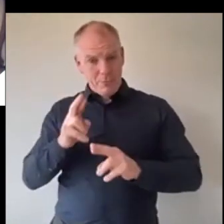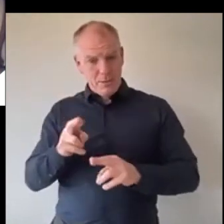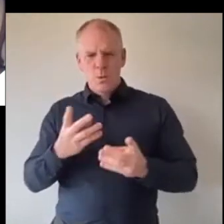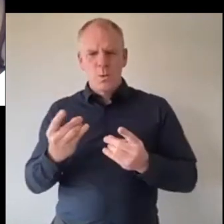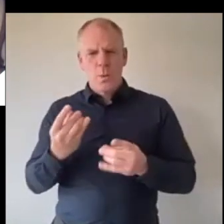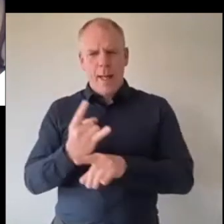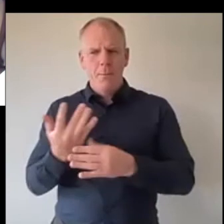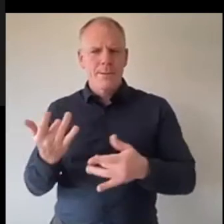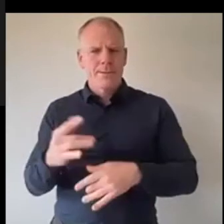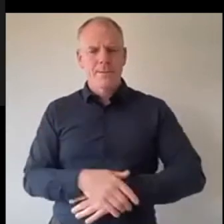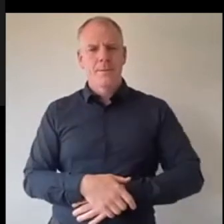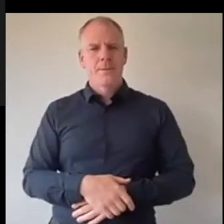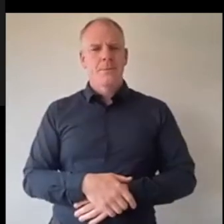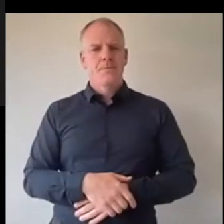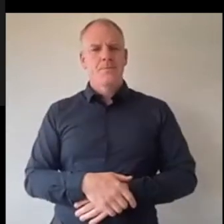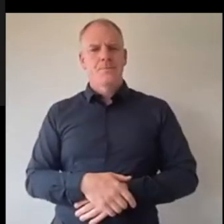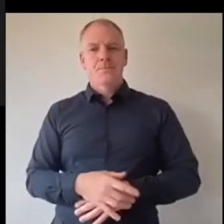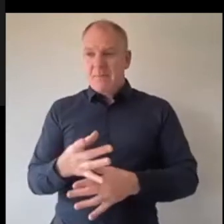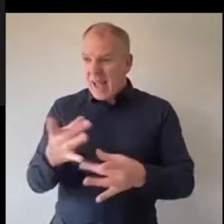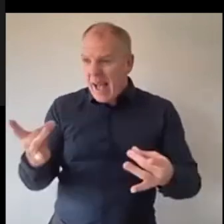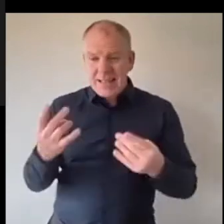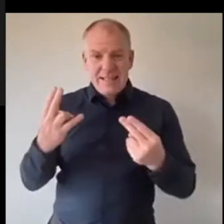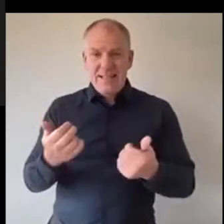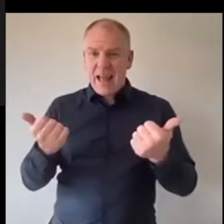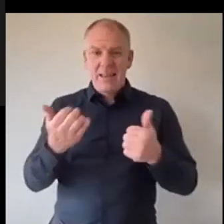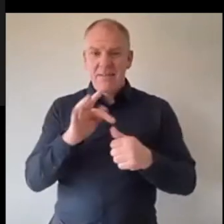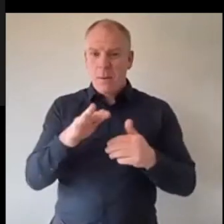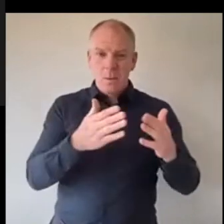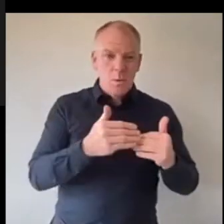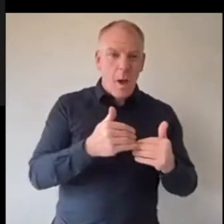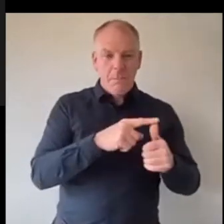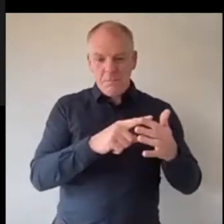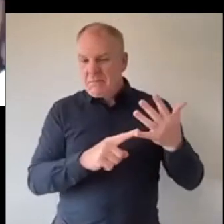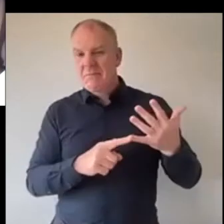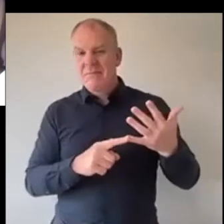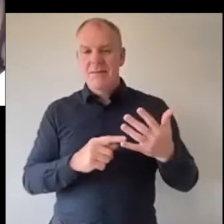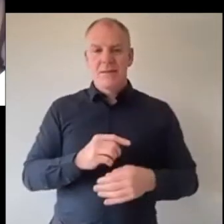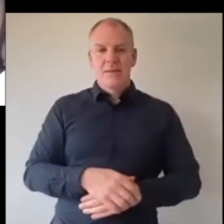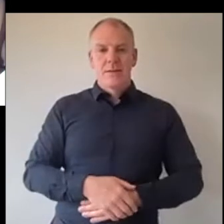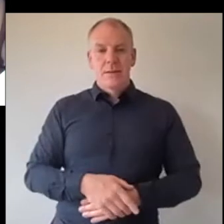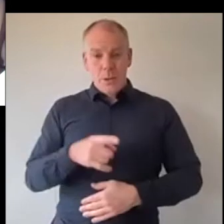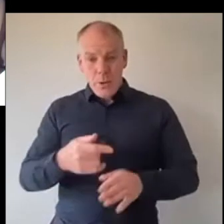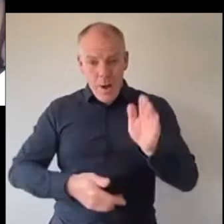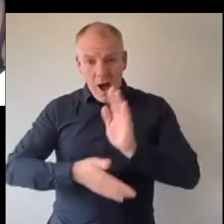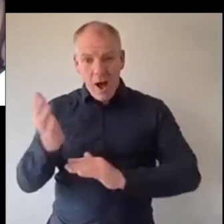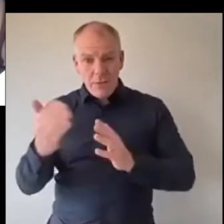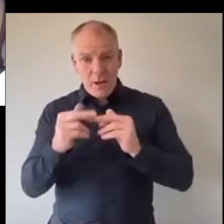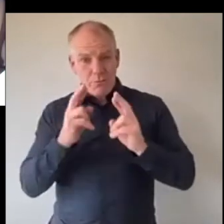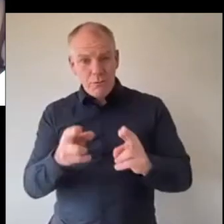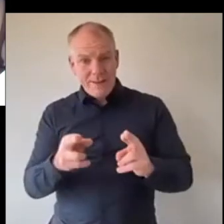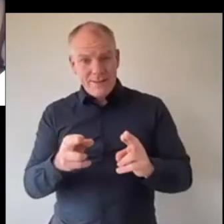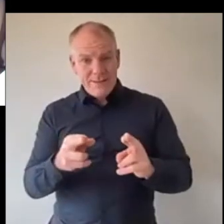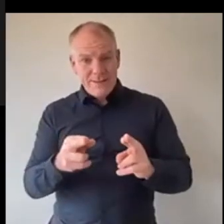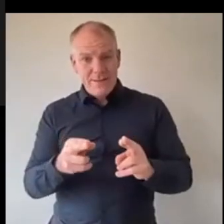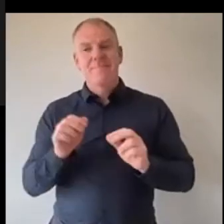doing for them we've been asking did they need anything in the shop and you've been the one getting it for them as well I heard